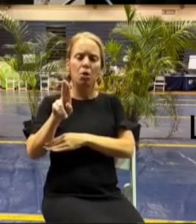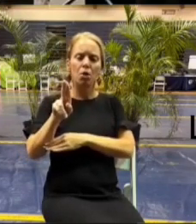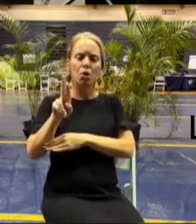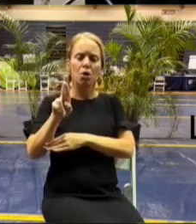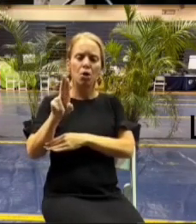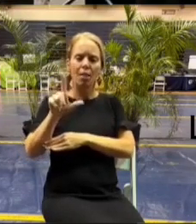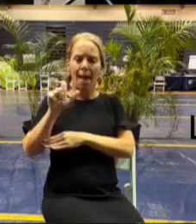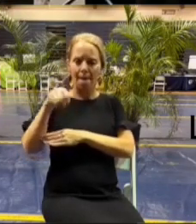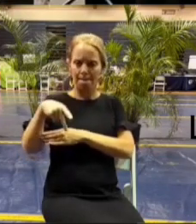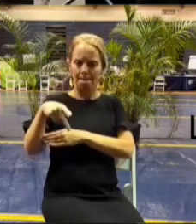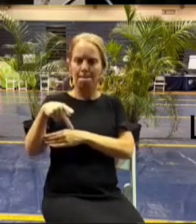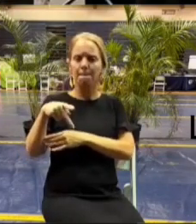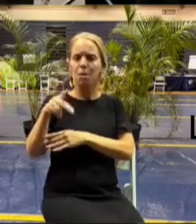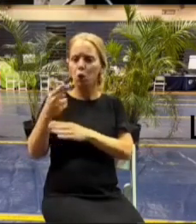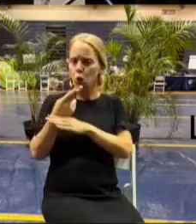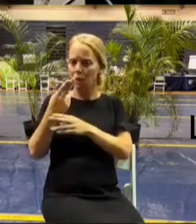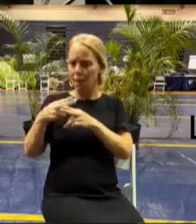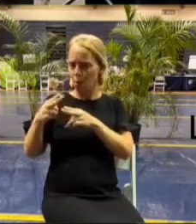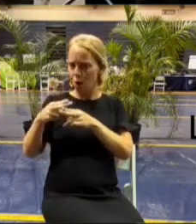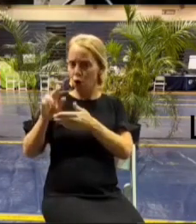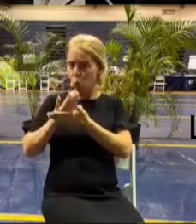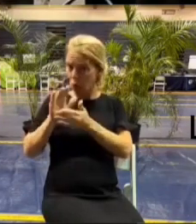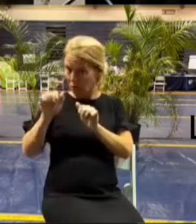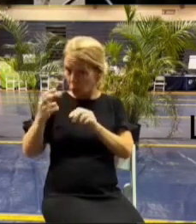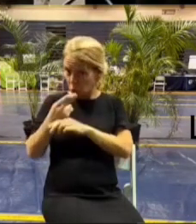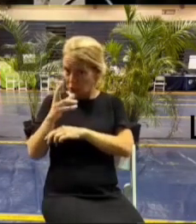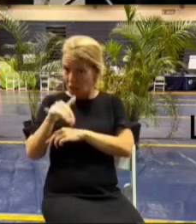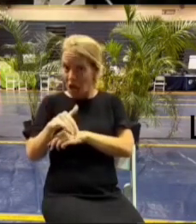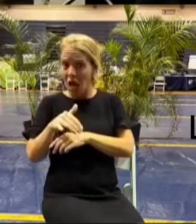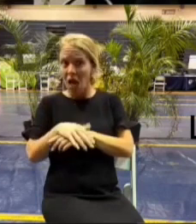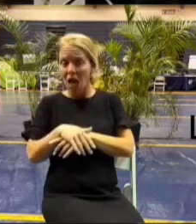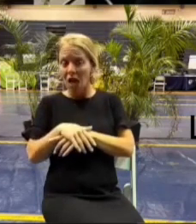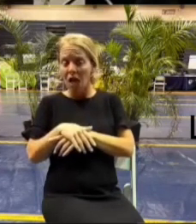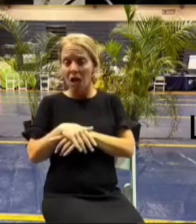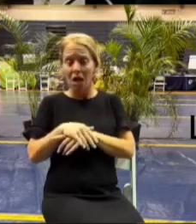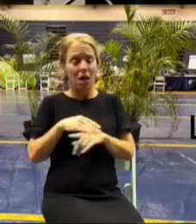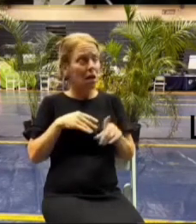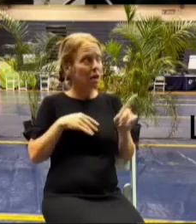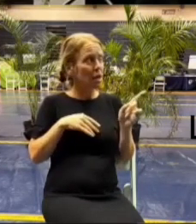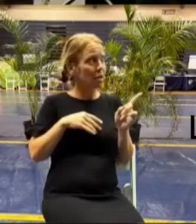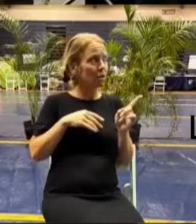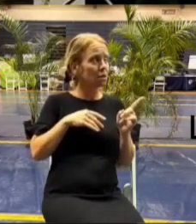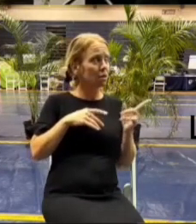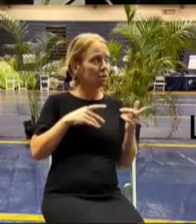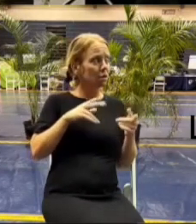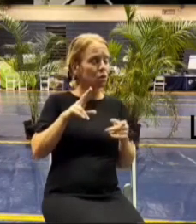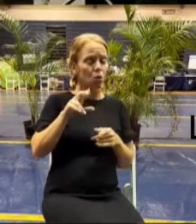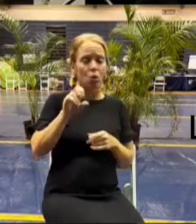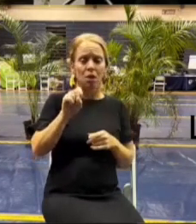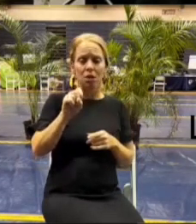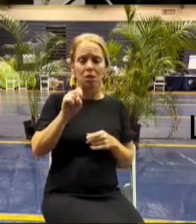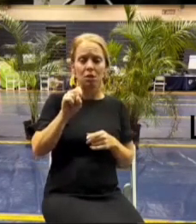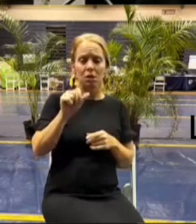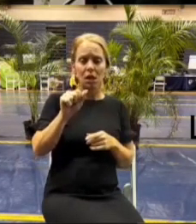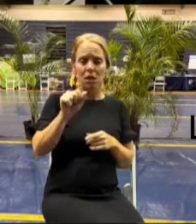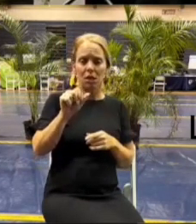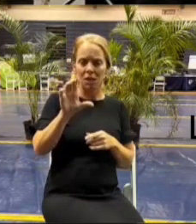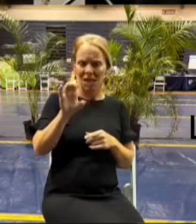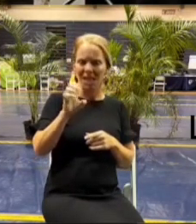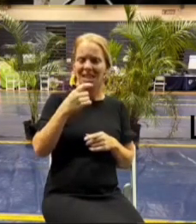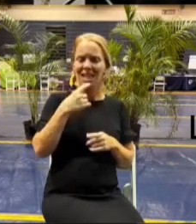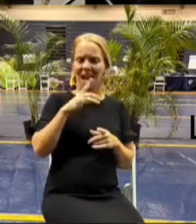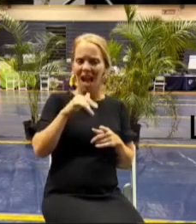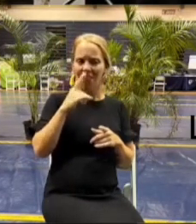a plastic idea um yeah i think the burlap is part of a seating operation and